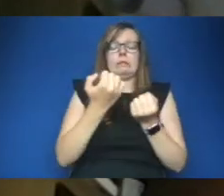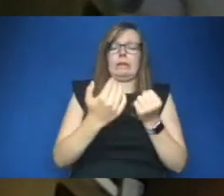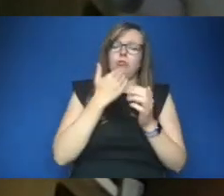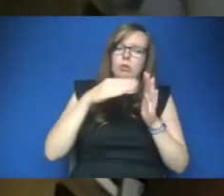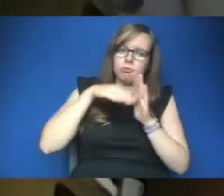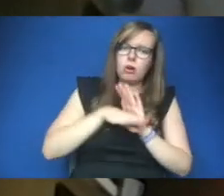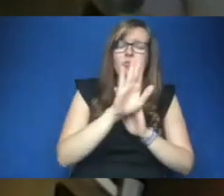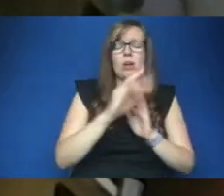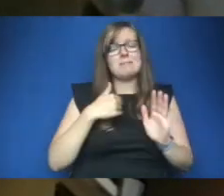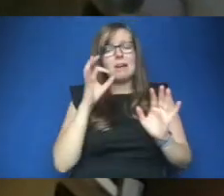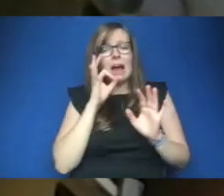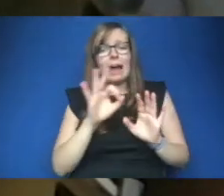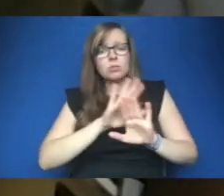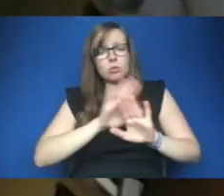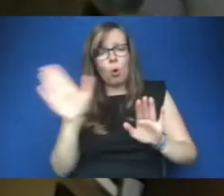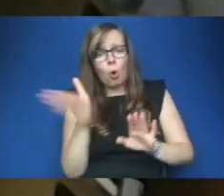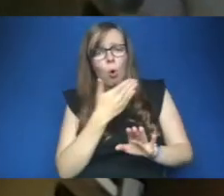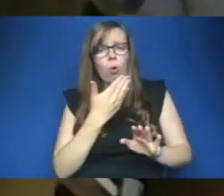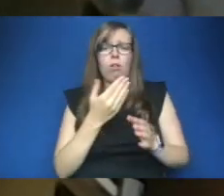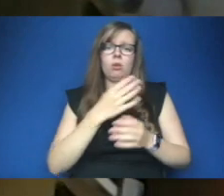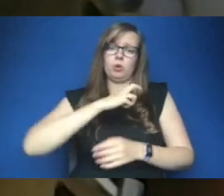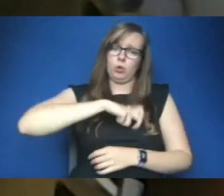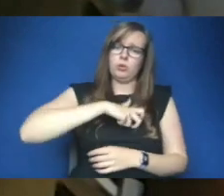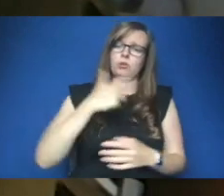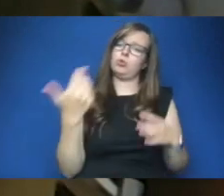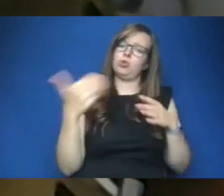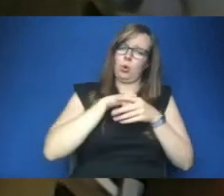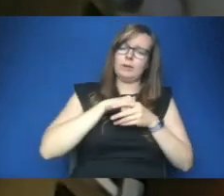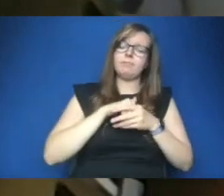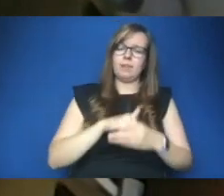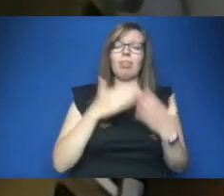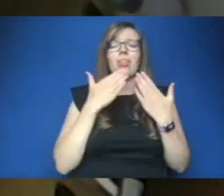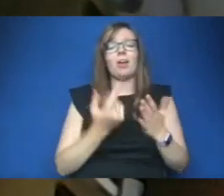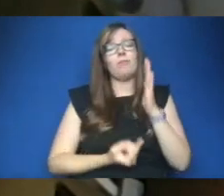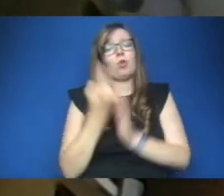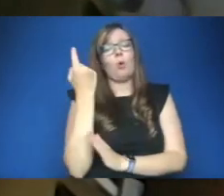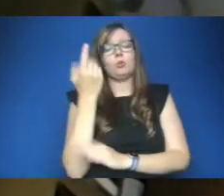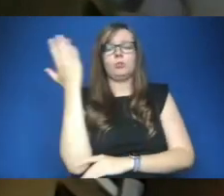other change unions to join us and thank you very much for the opportunity to speak thank you